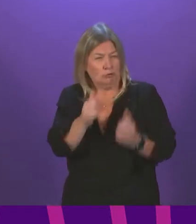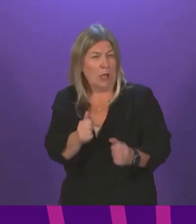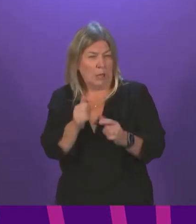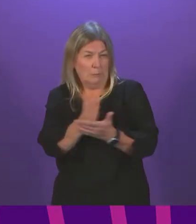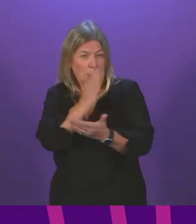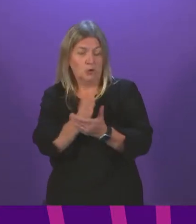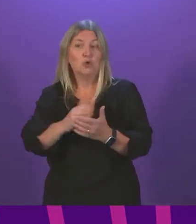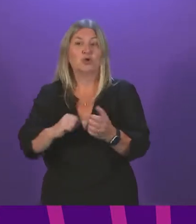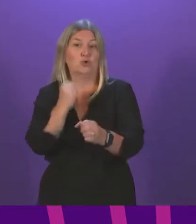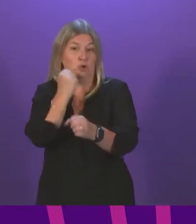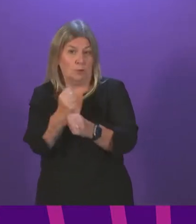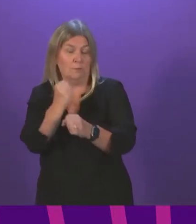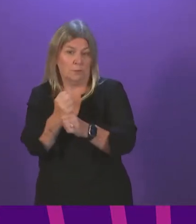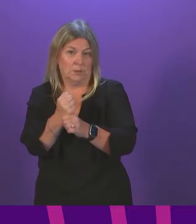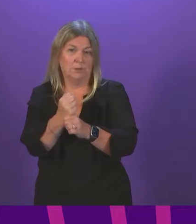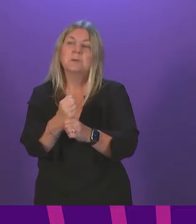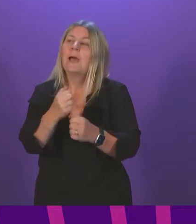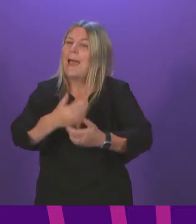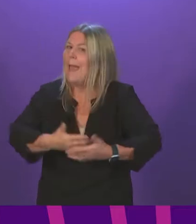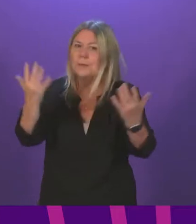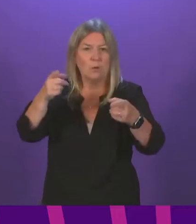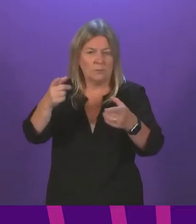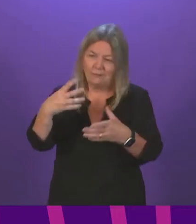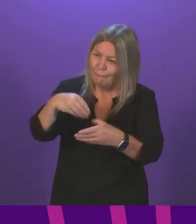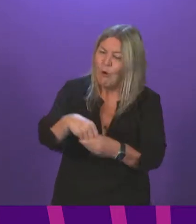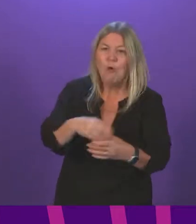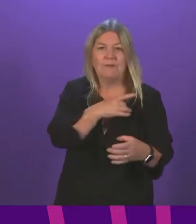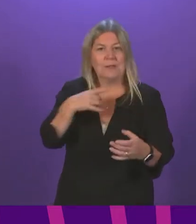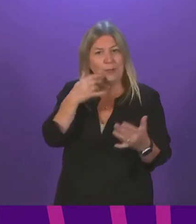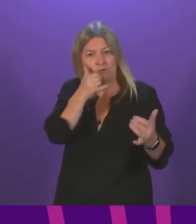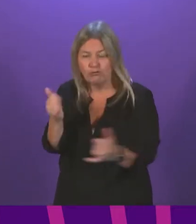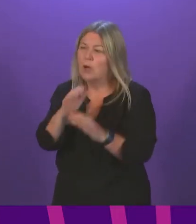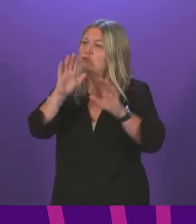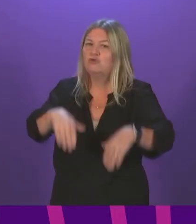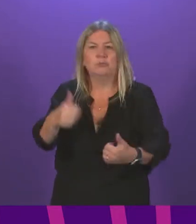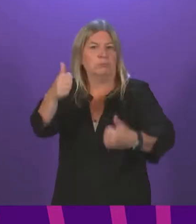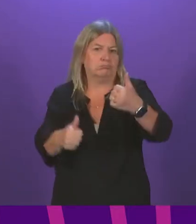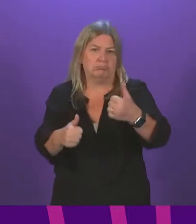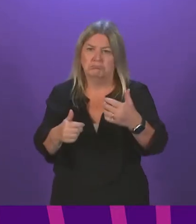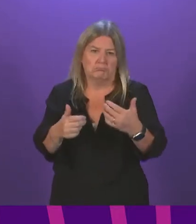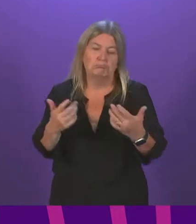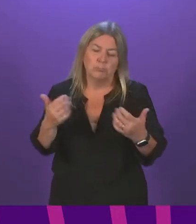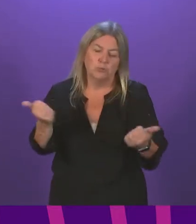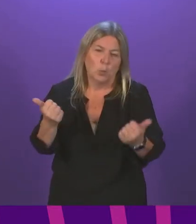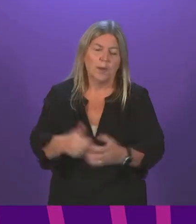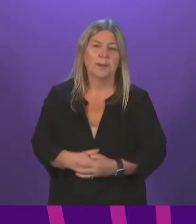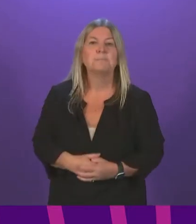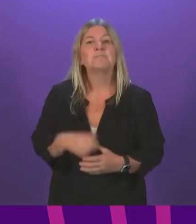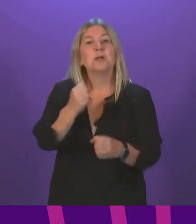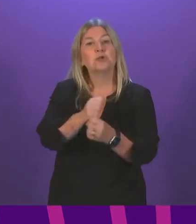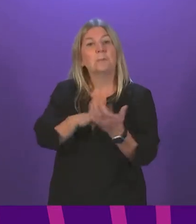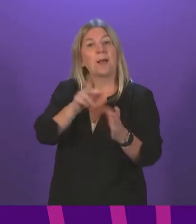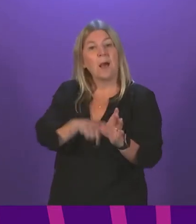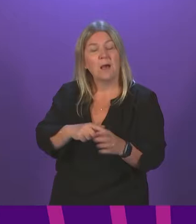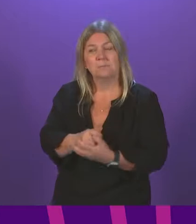is the Scottish Government's starting position that anybody taking part in a clinical trial should not be disadvantaged in any way, shape or form. Julian McKay